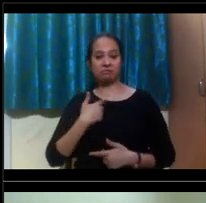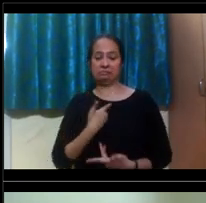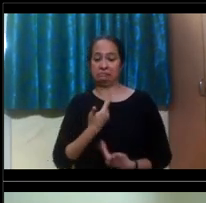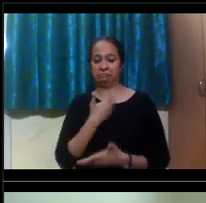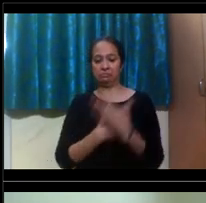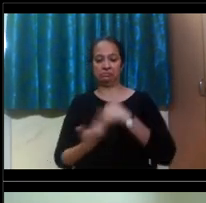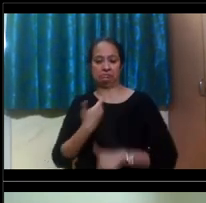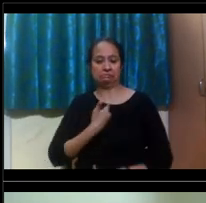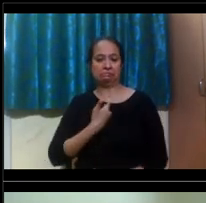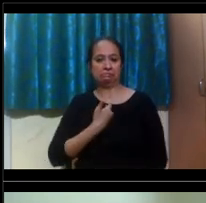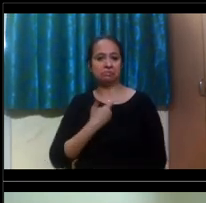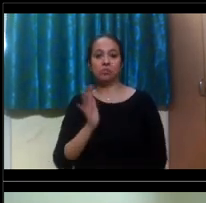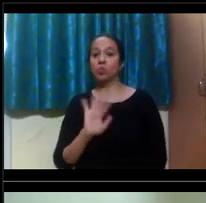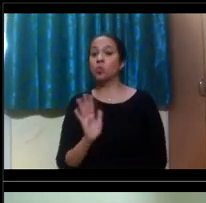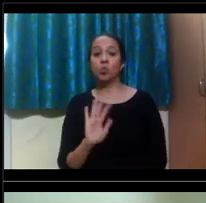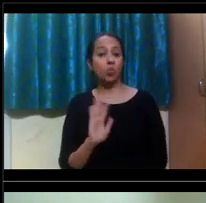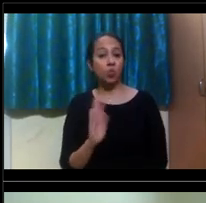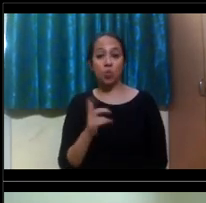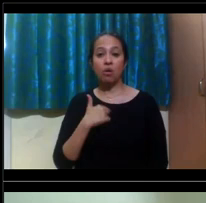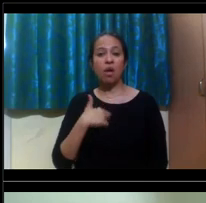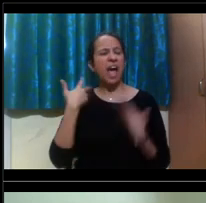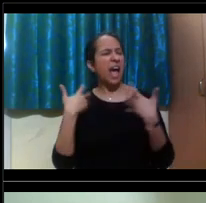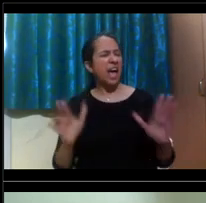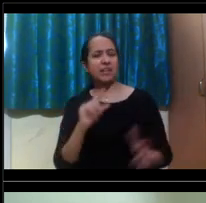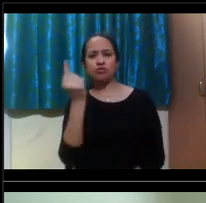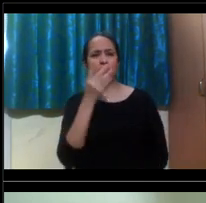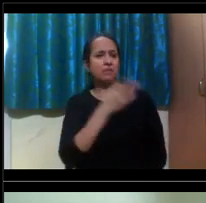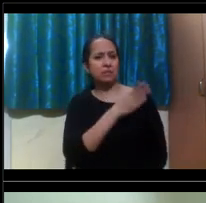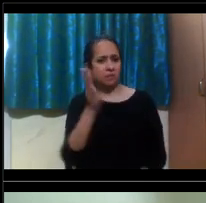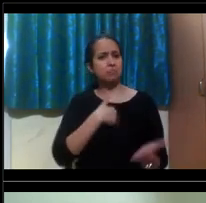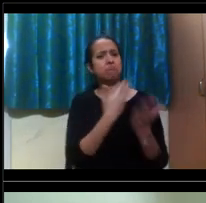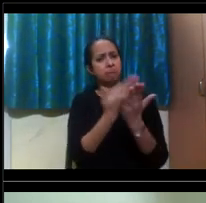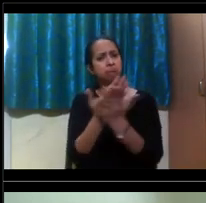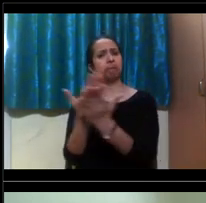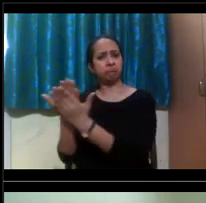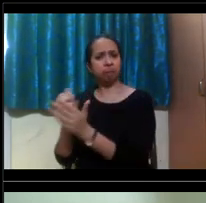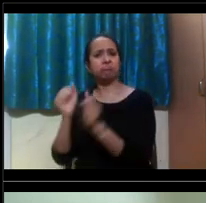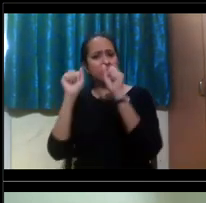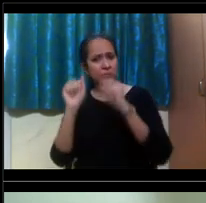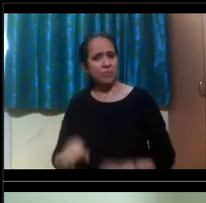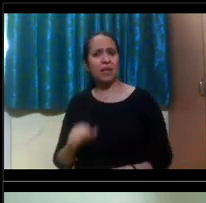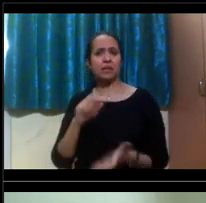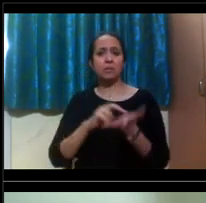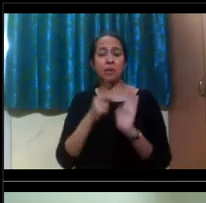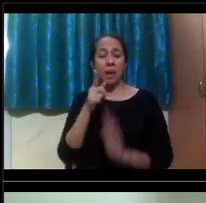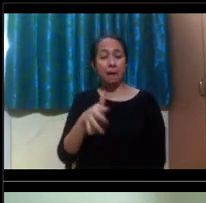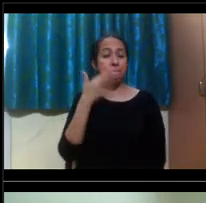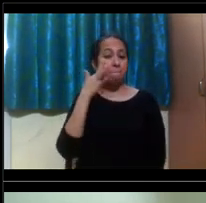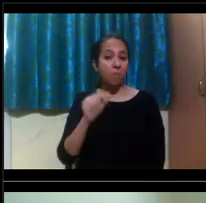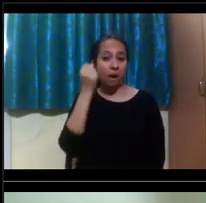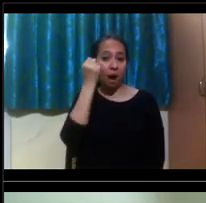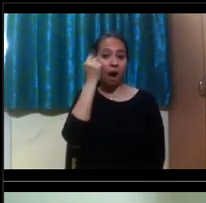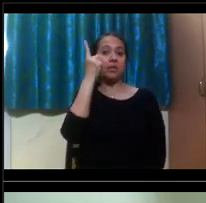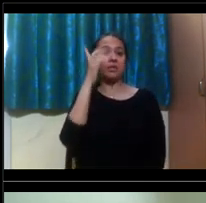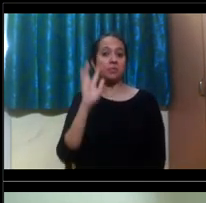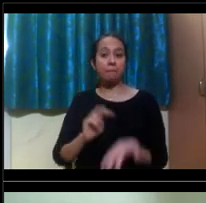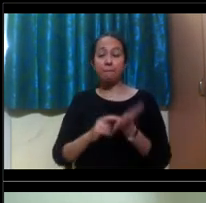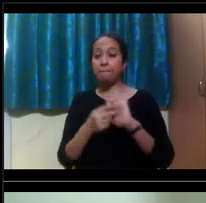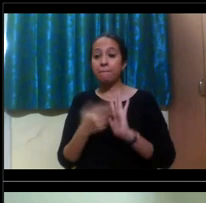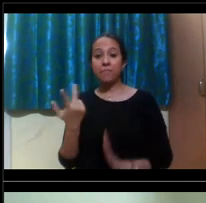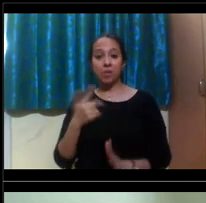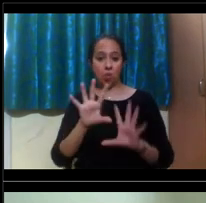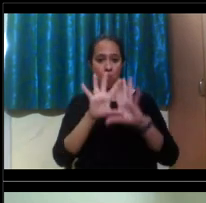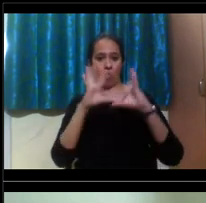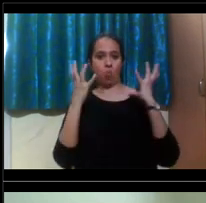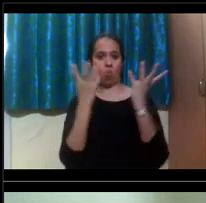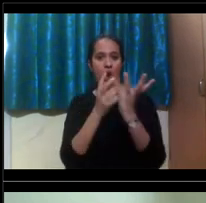don't have any rights to a certain university or an experience. Um, one thing to realize is that you're navigating a world